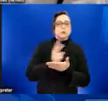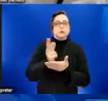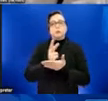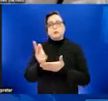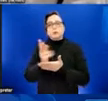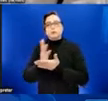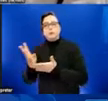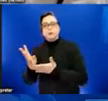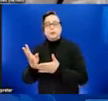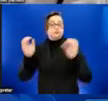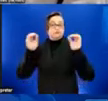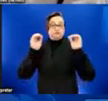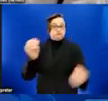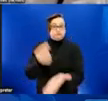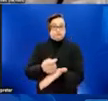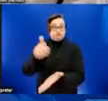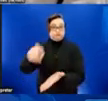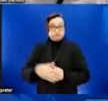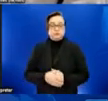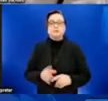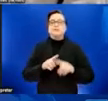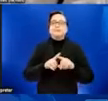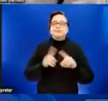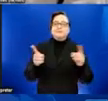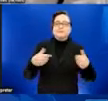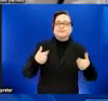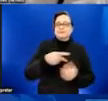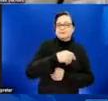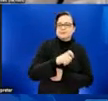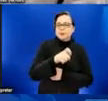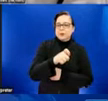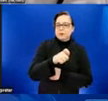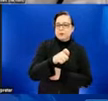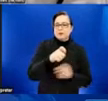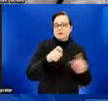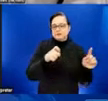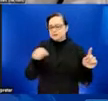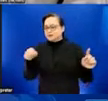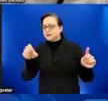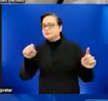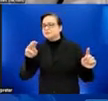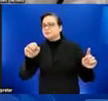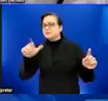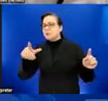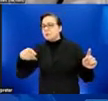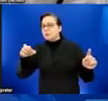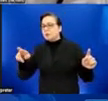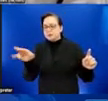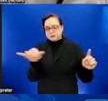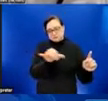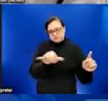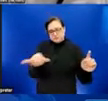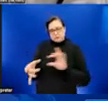viruses are closely related, drugs and vaccines developed to protect against smallpox may be used to prevent and treat